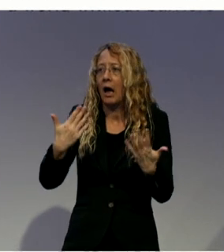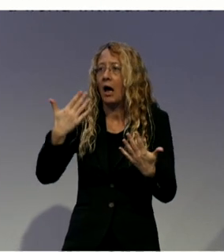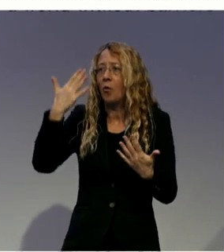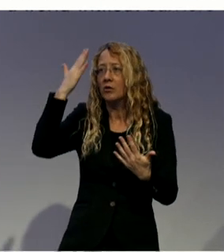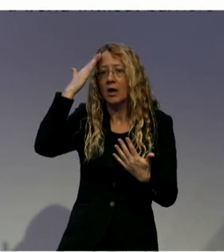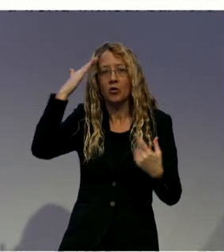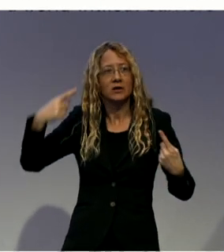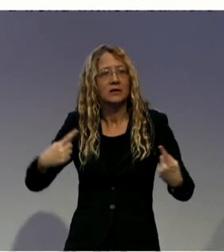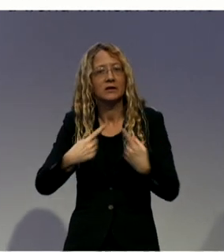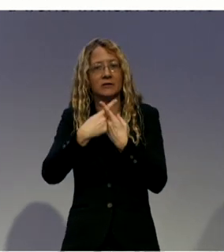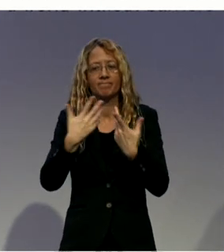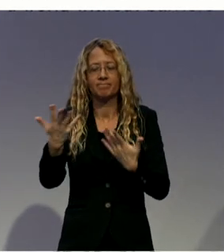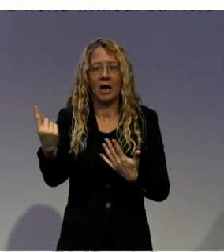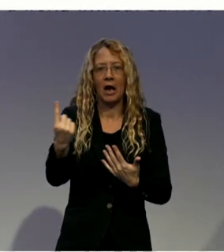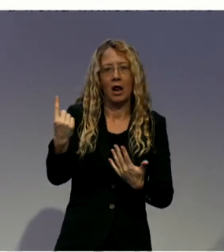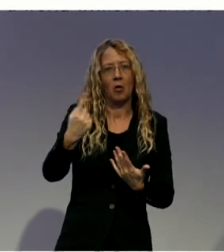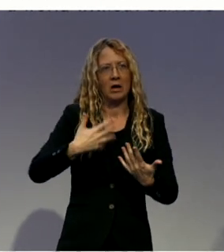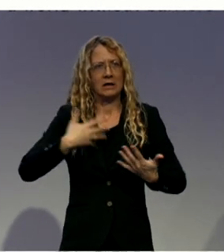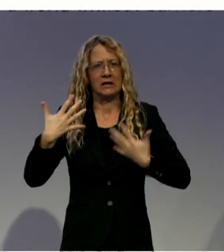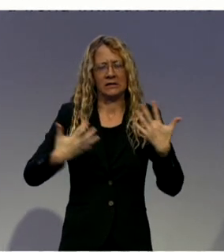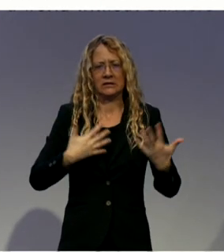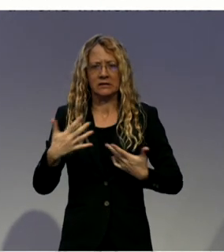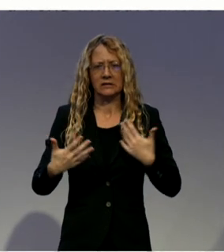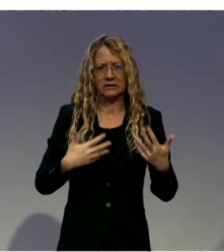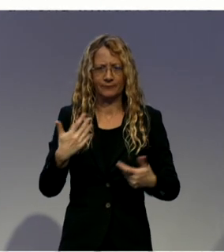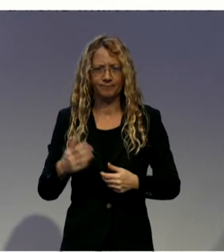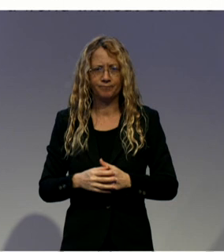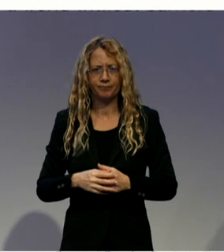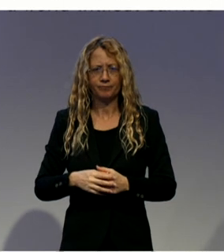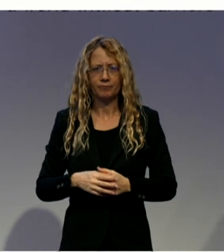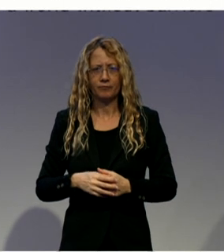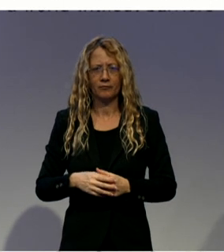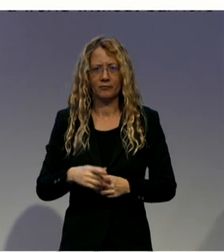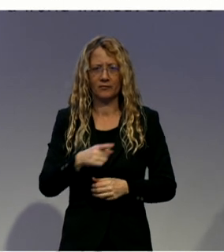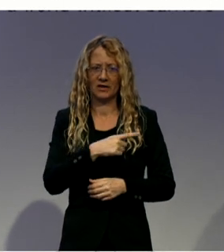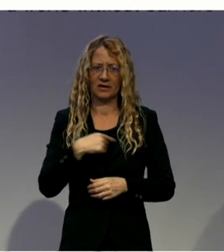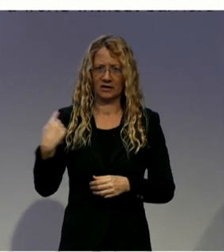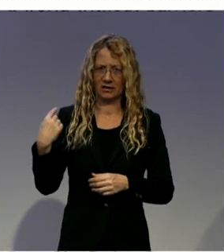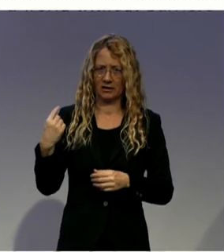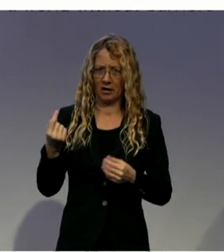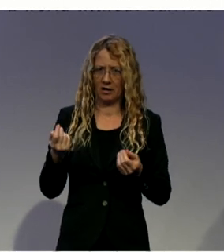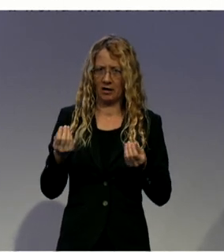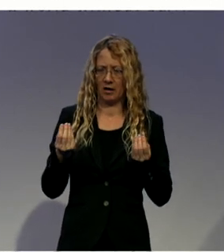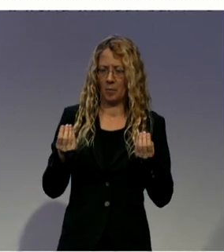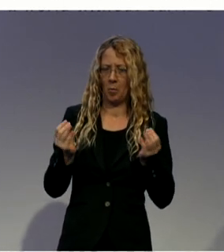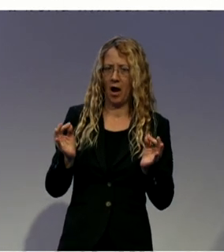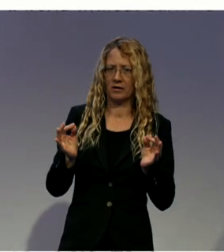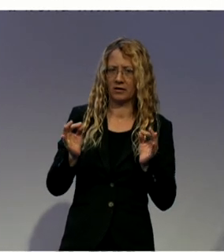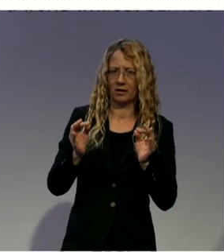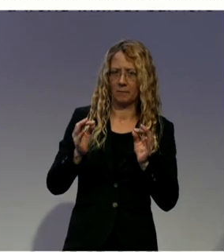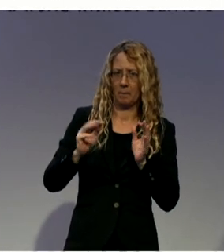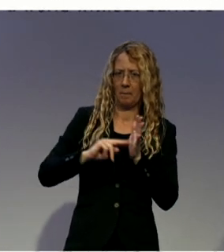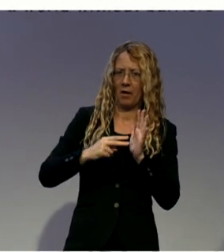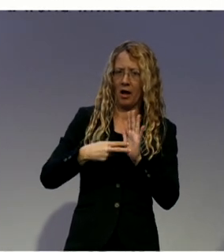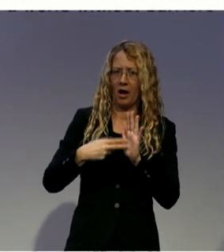So, quality plan is being developed by professionals within the organization to provide valuable